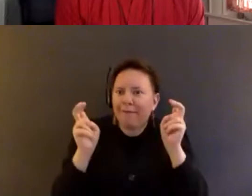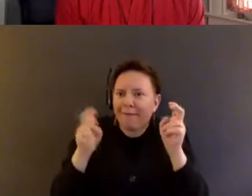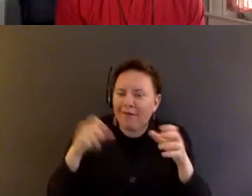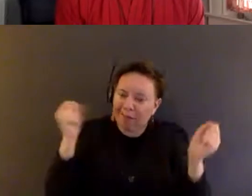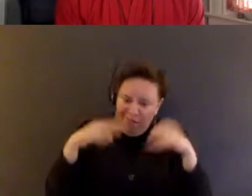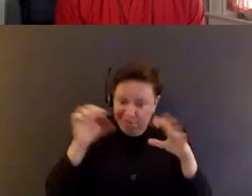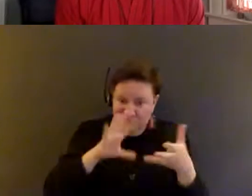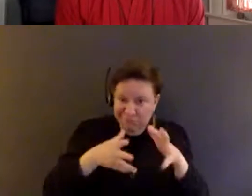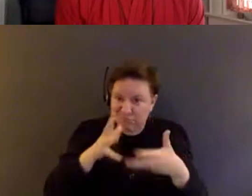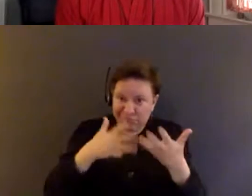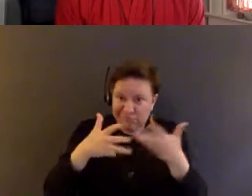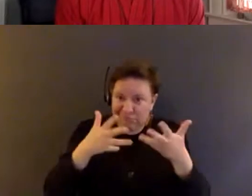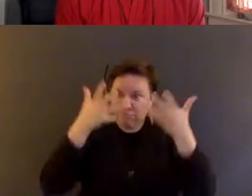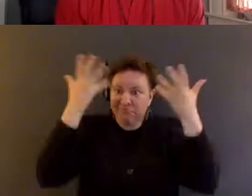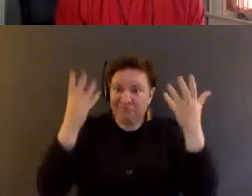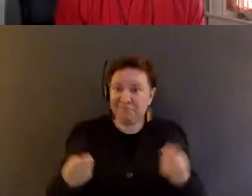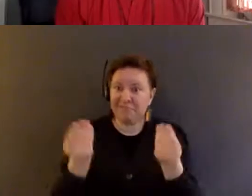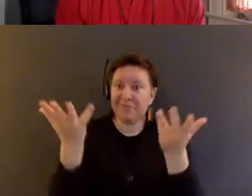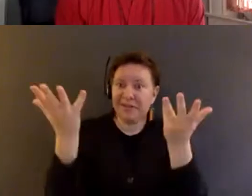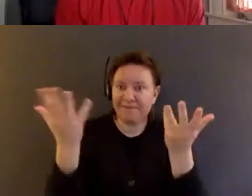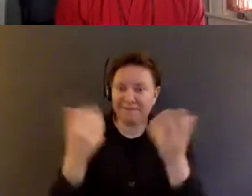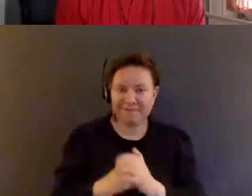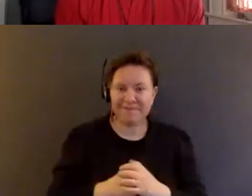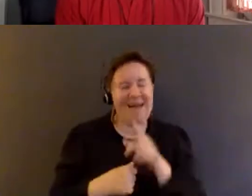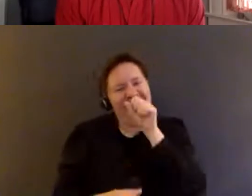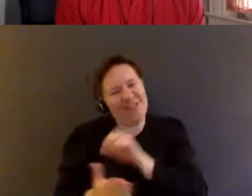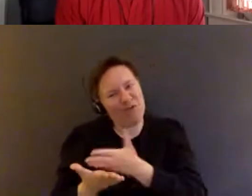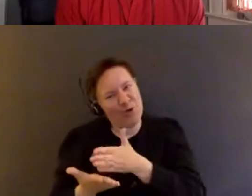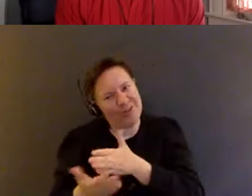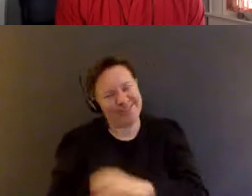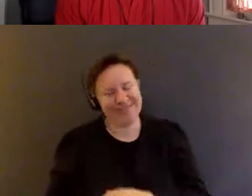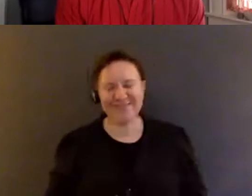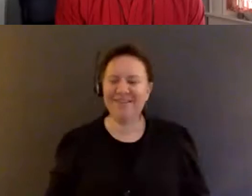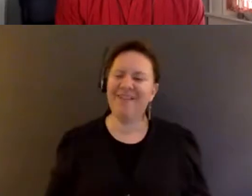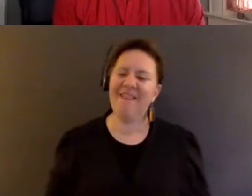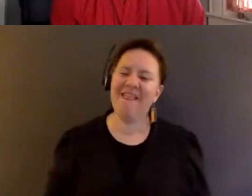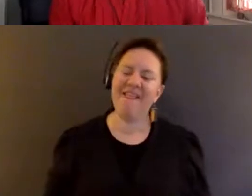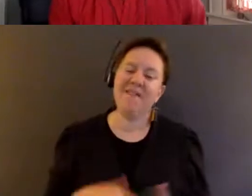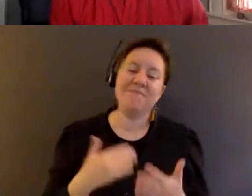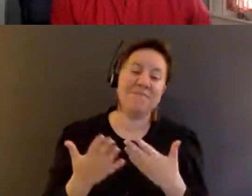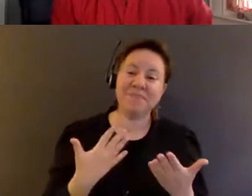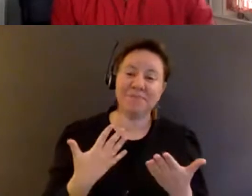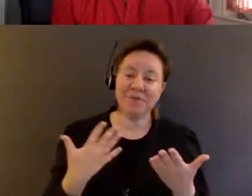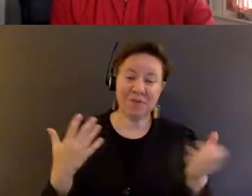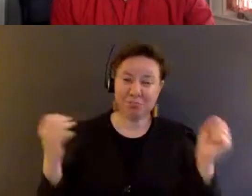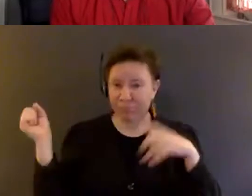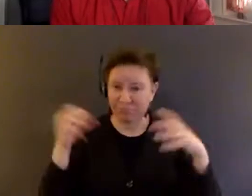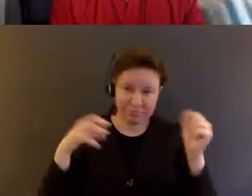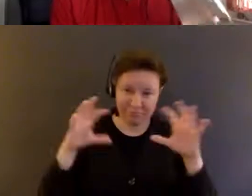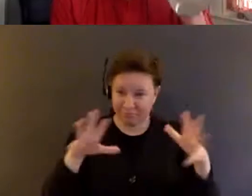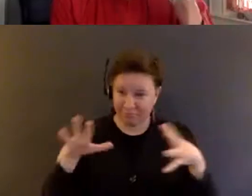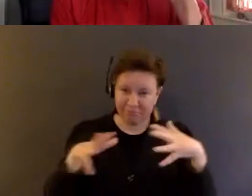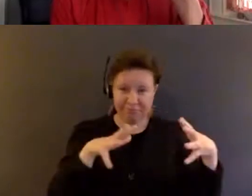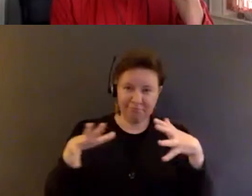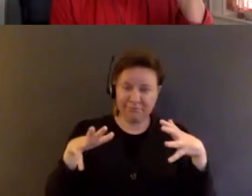of soup can we make? I love cooking. Um, so, um, you know, I think that that's,